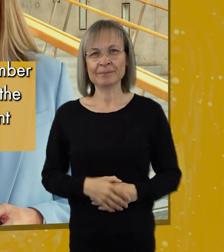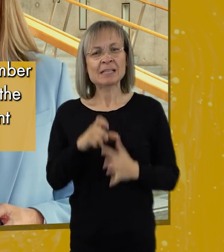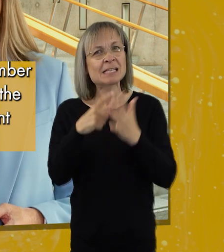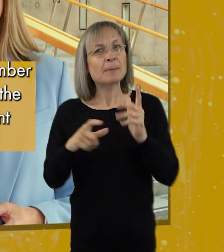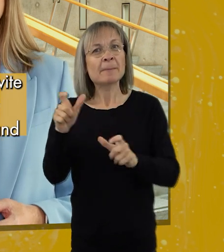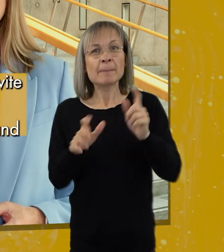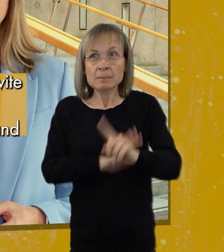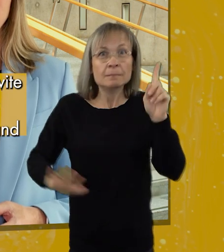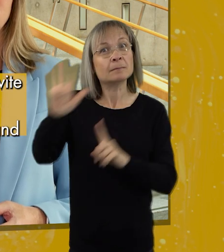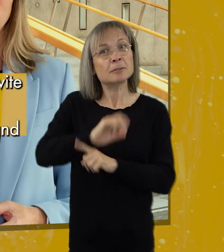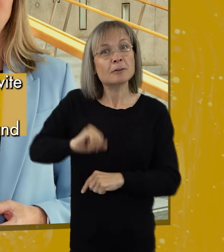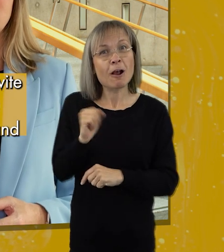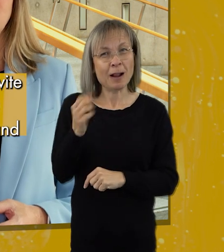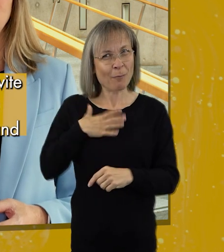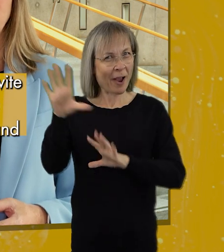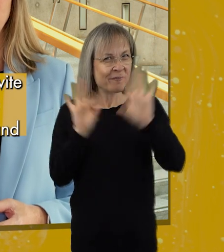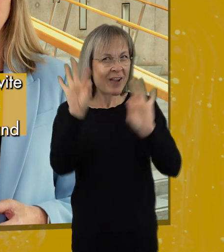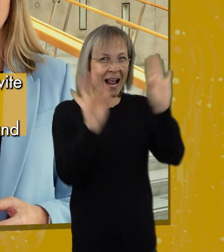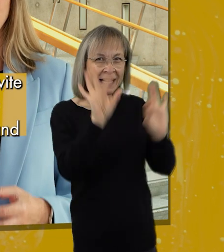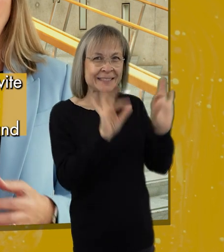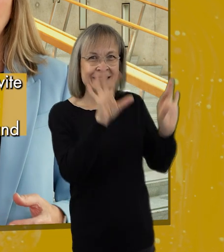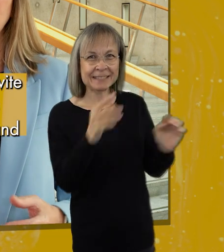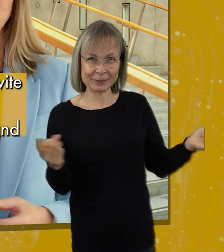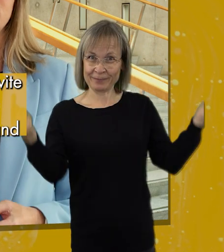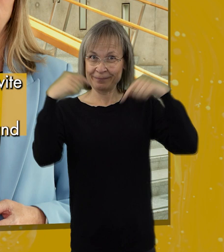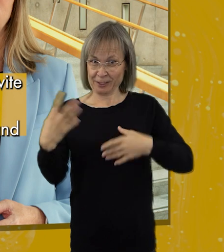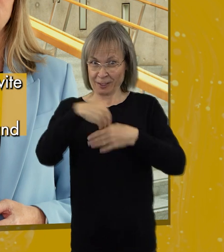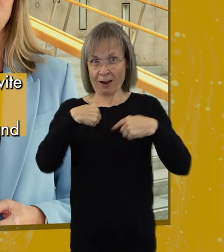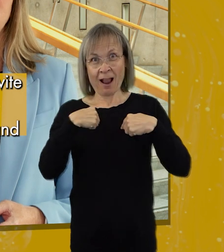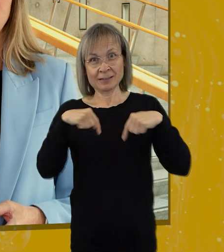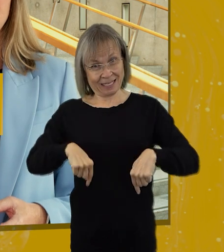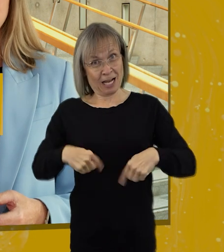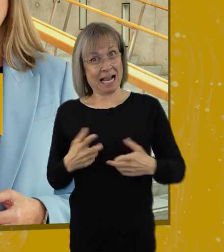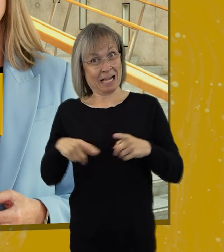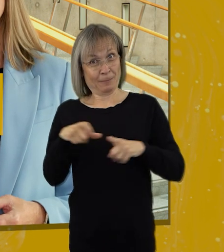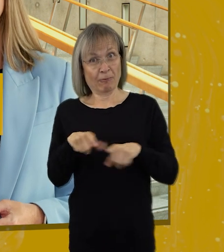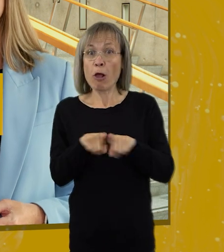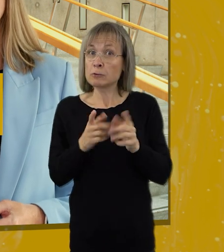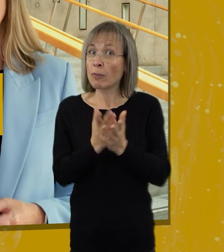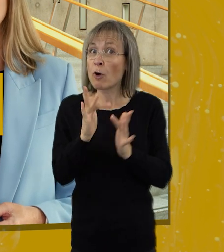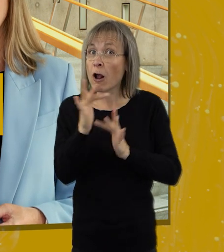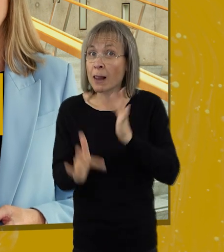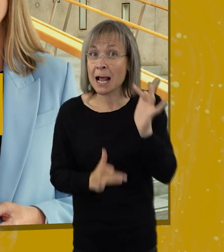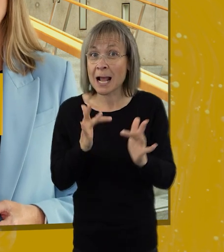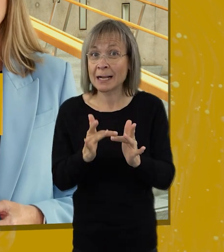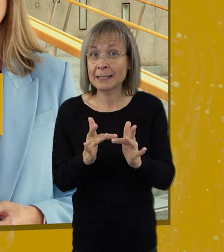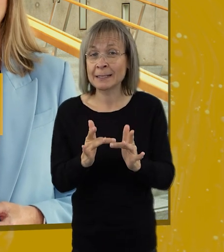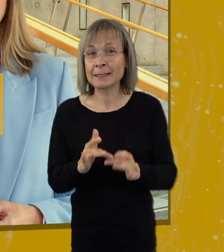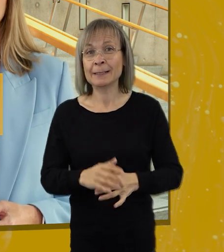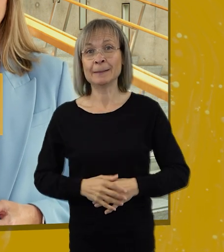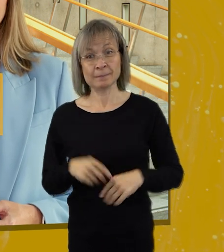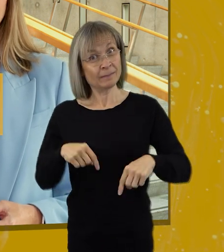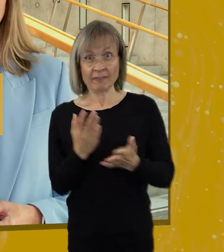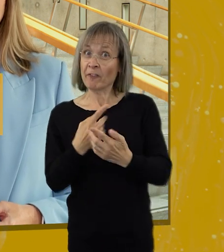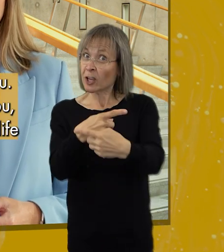meet. We would like to invite disabled people from all over Scotland to join us here in Edinburgh and also